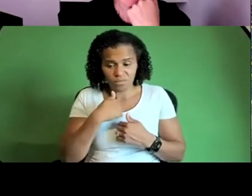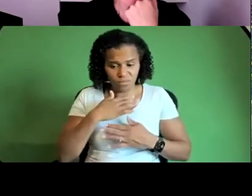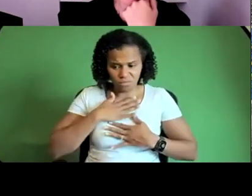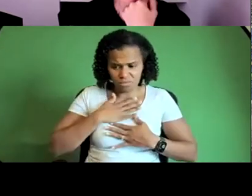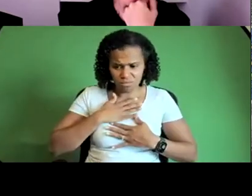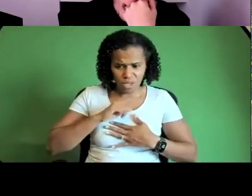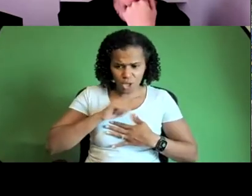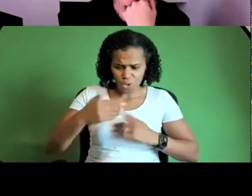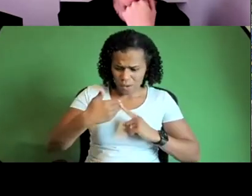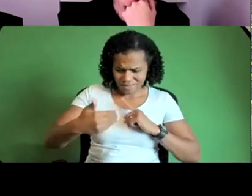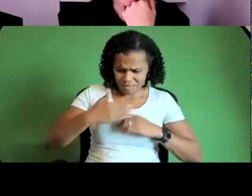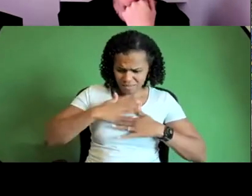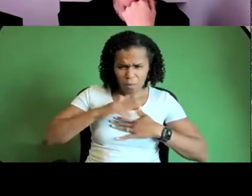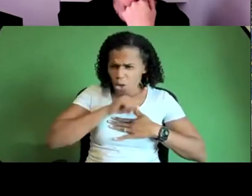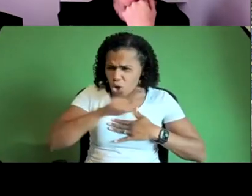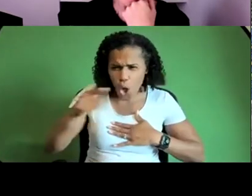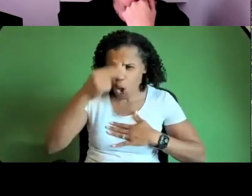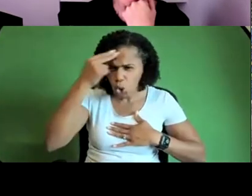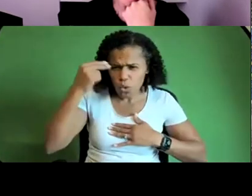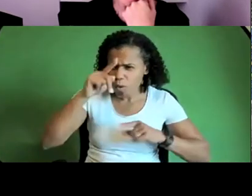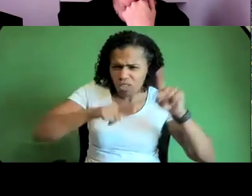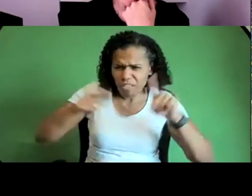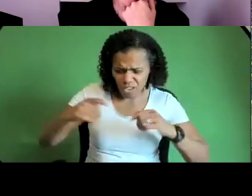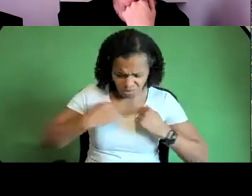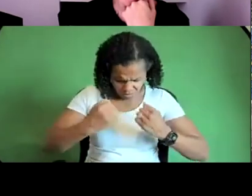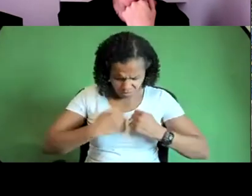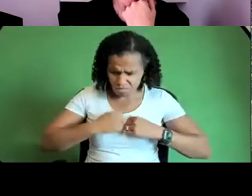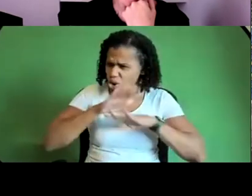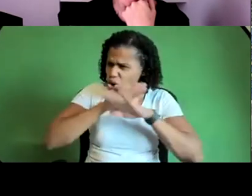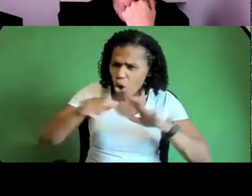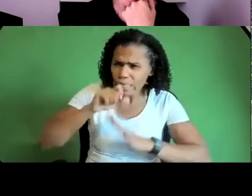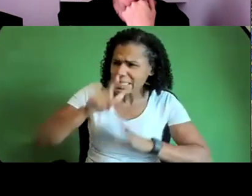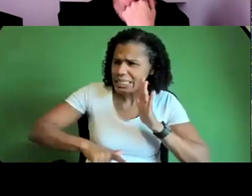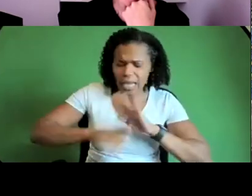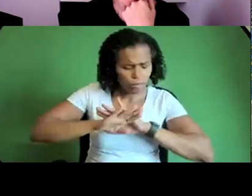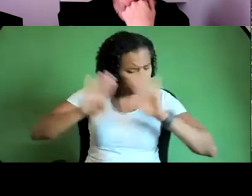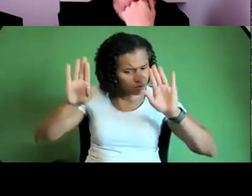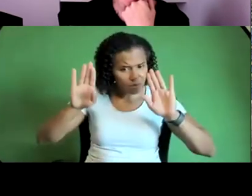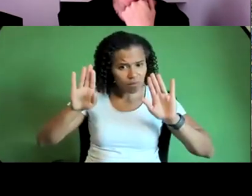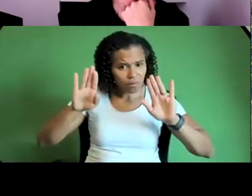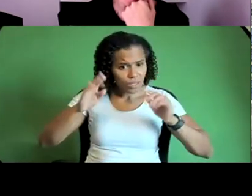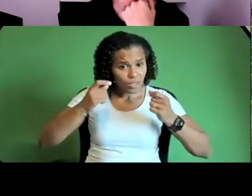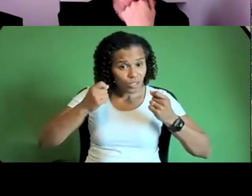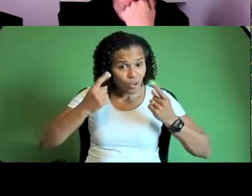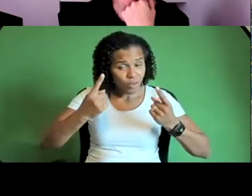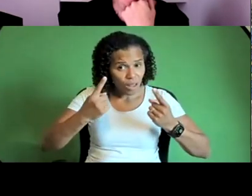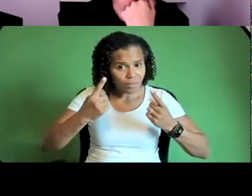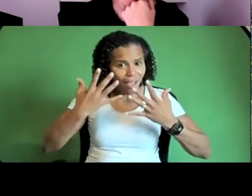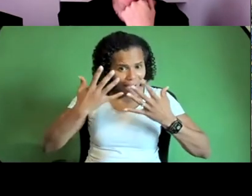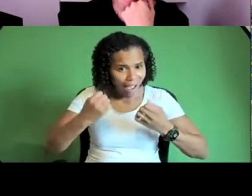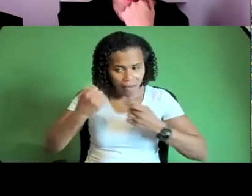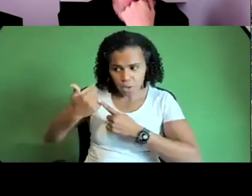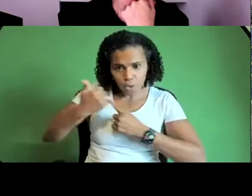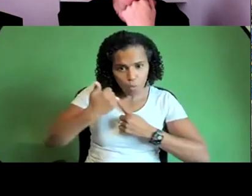um or having a disability just don't often acknowledge uh the support that they do receive or are not aware